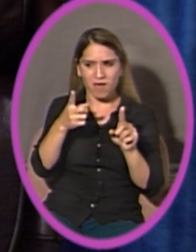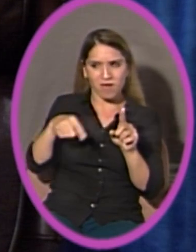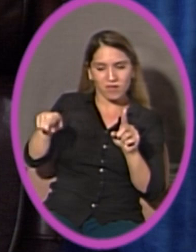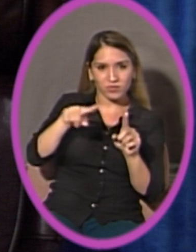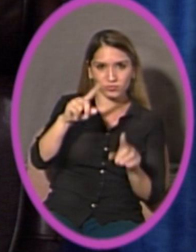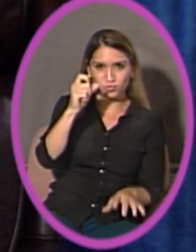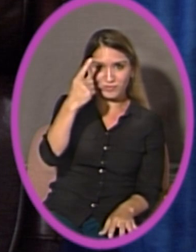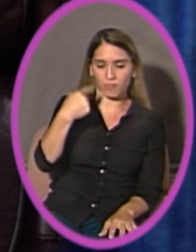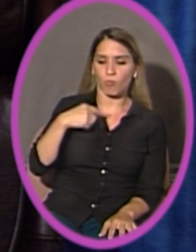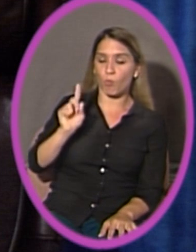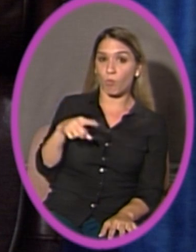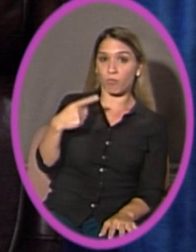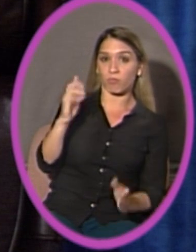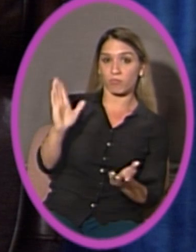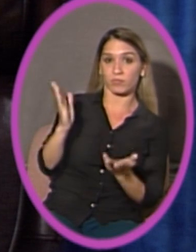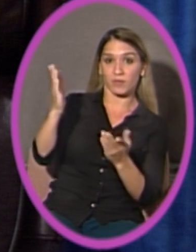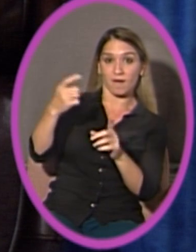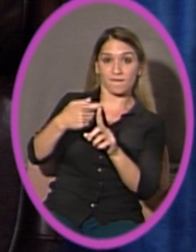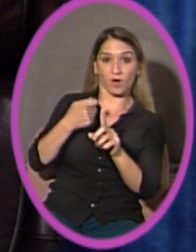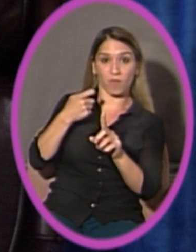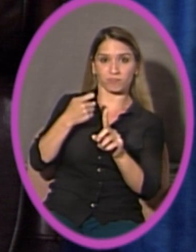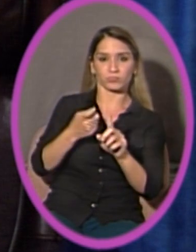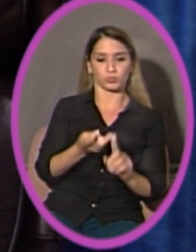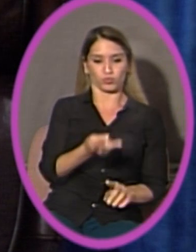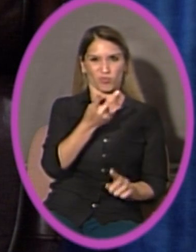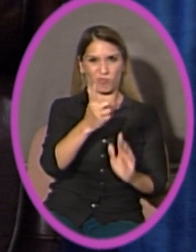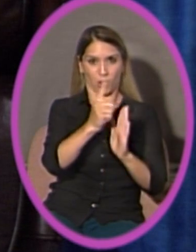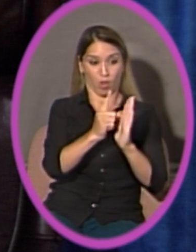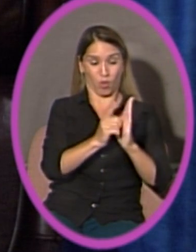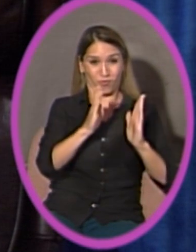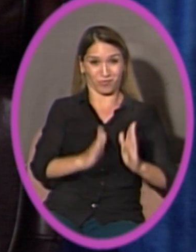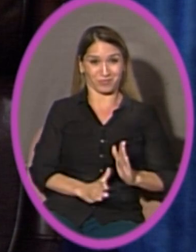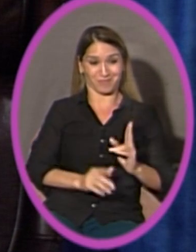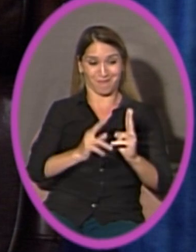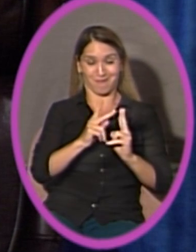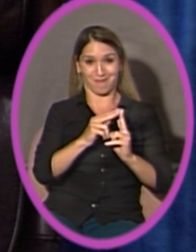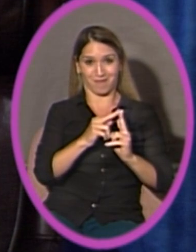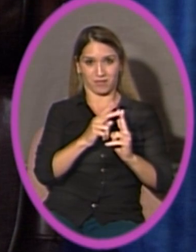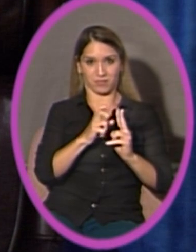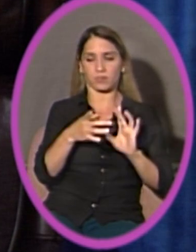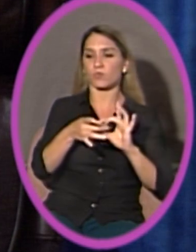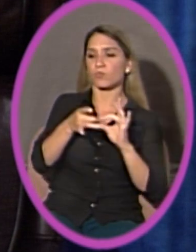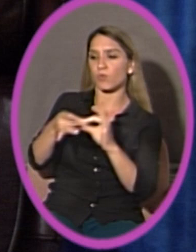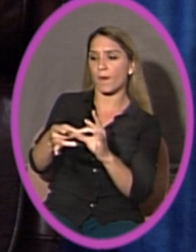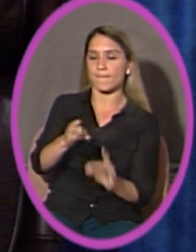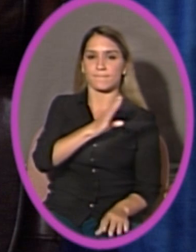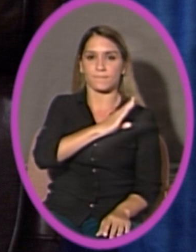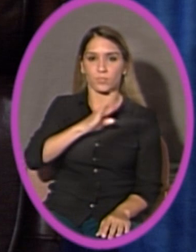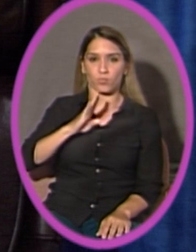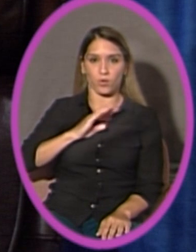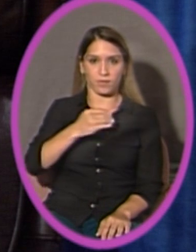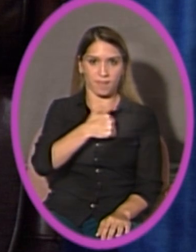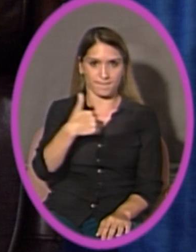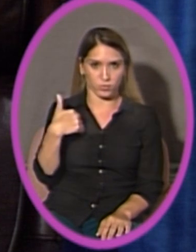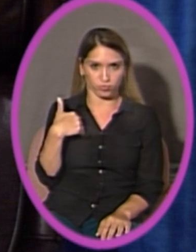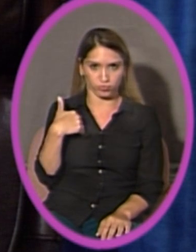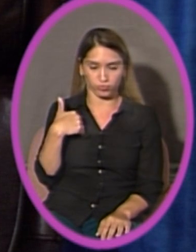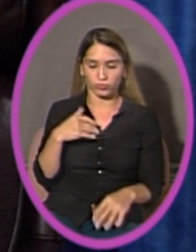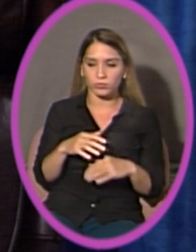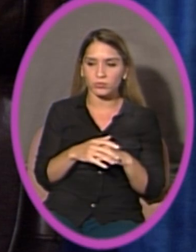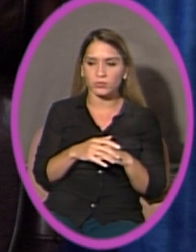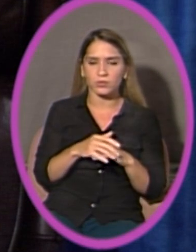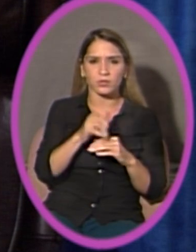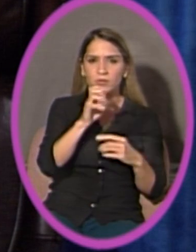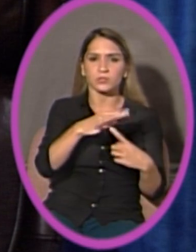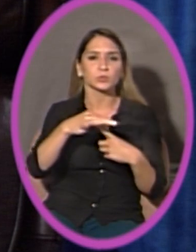from the two constitutional attorneys is about board members. It excludes any member